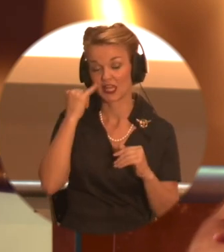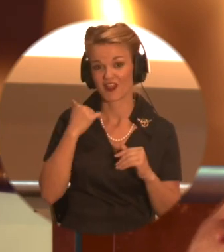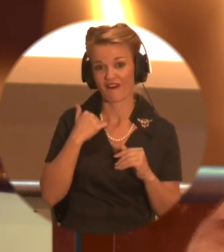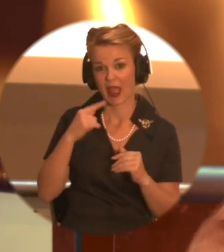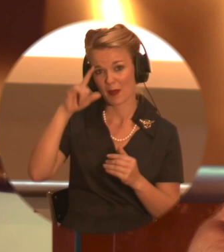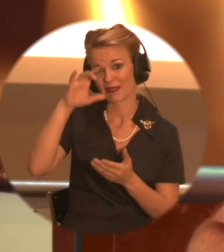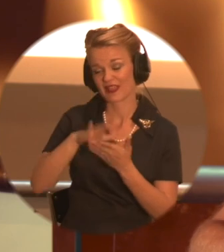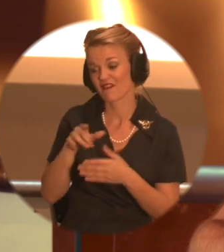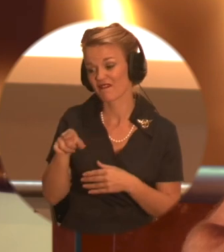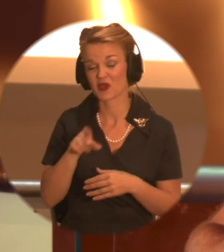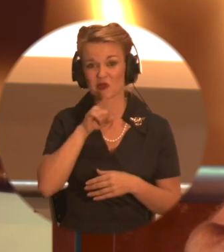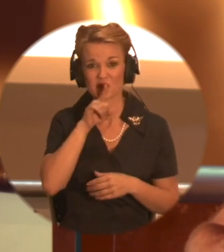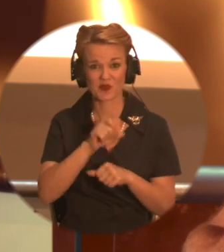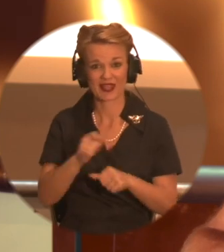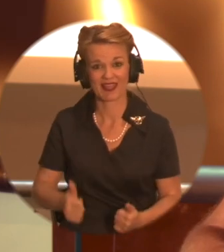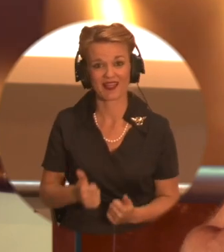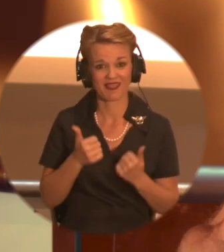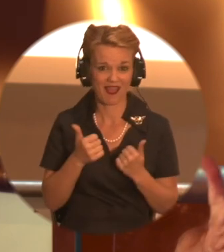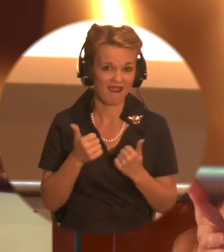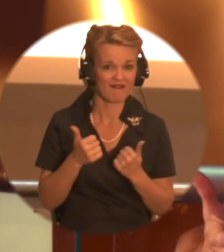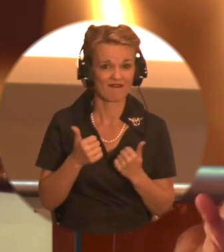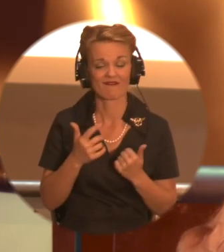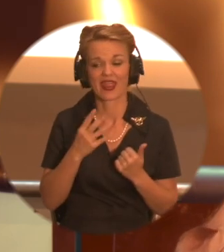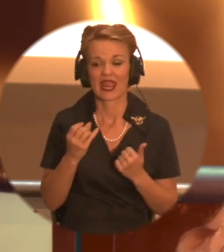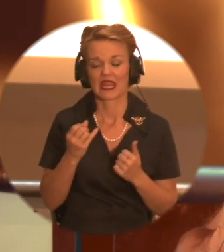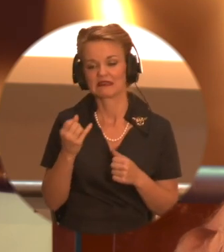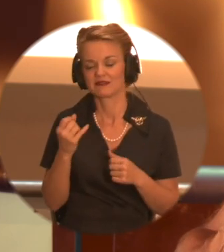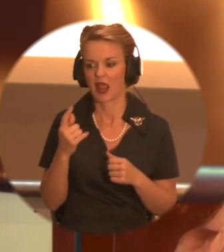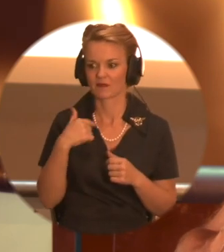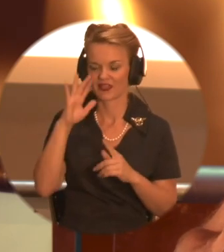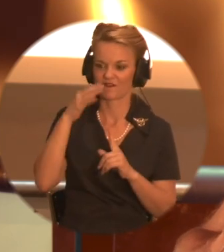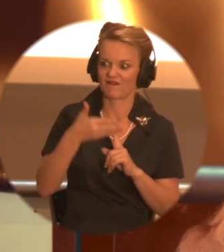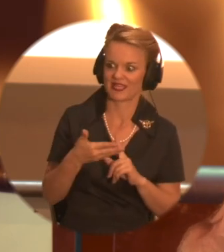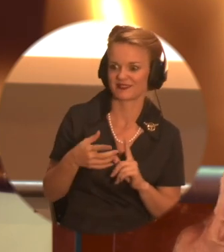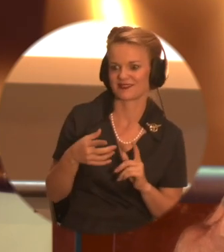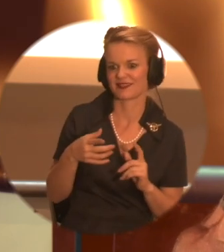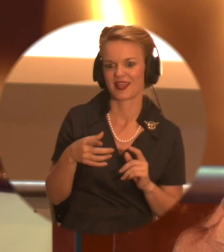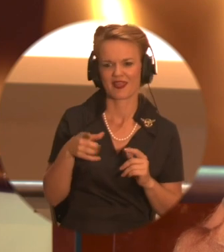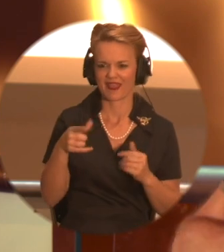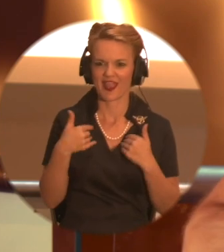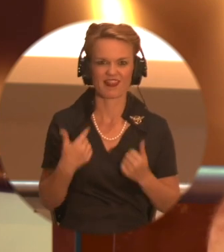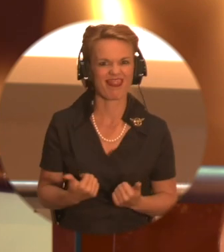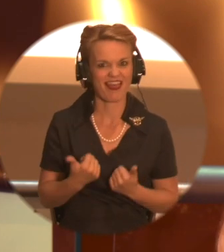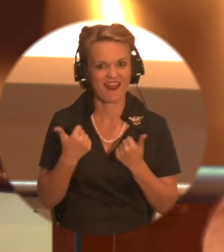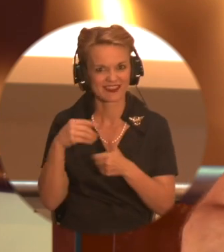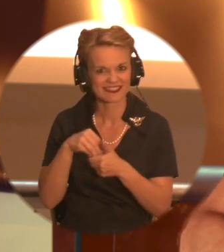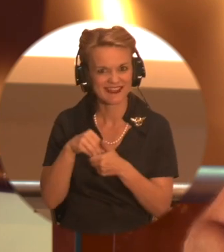puppets are alive, that they are organic in some way, that what they're doing convinces me that they have some life to them. Yeah.